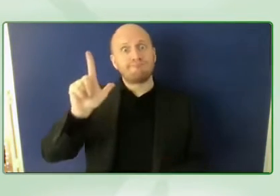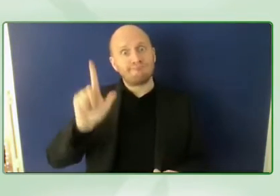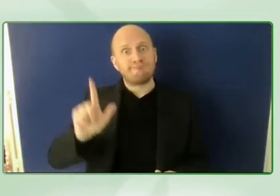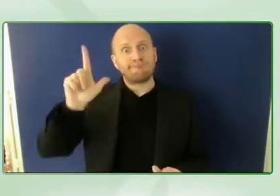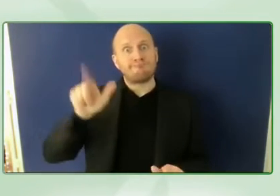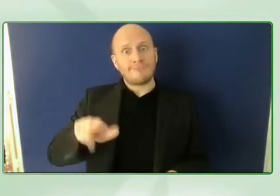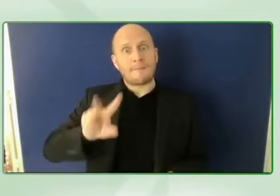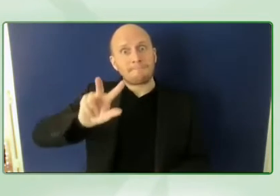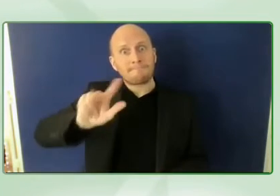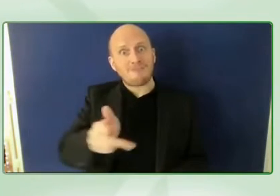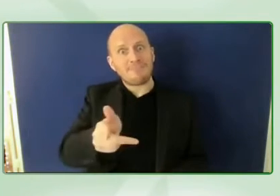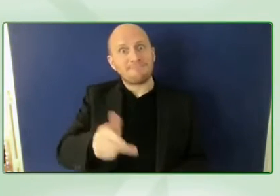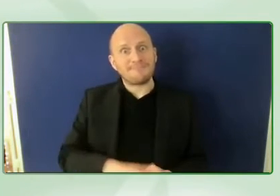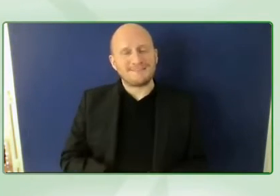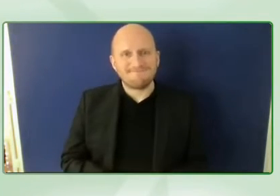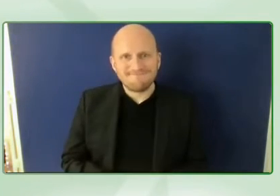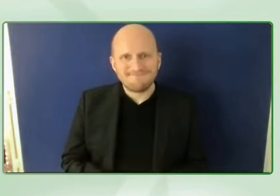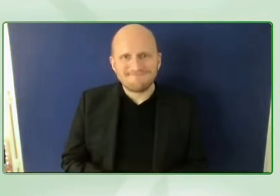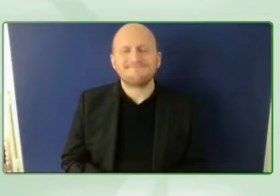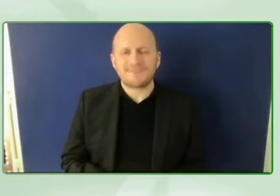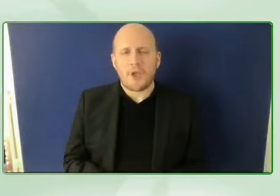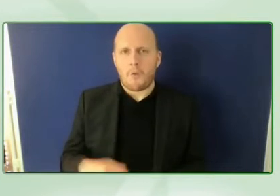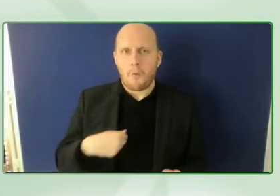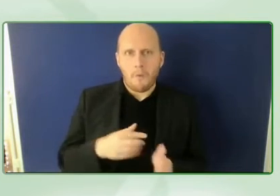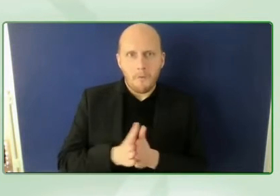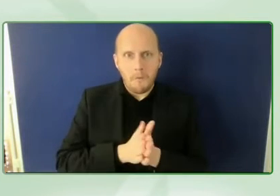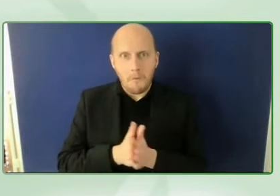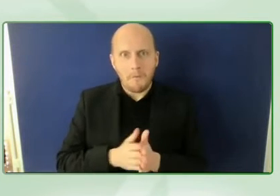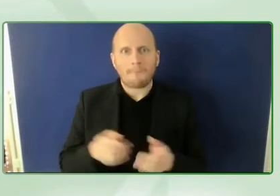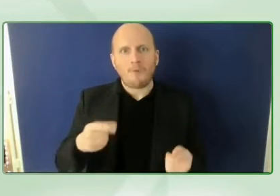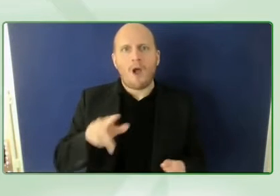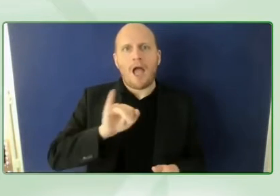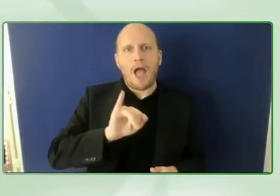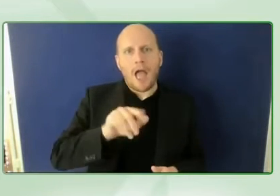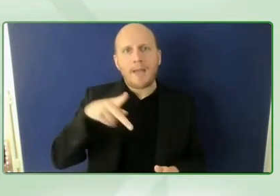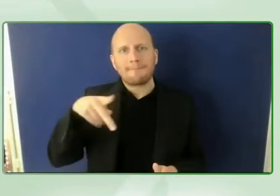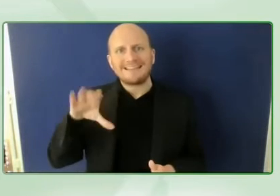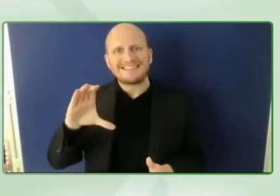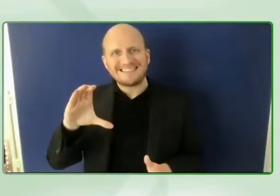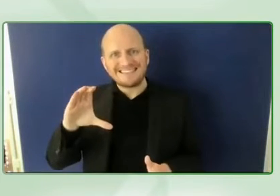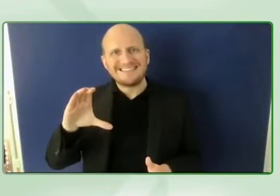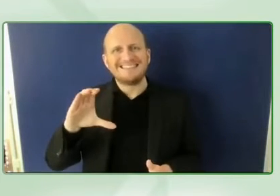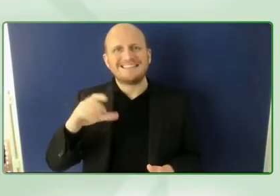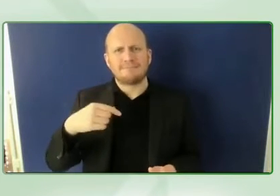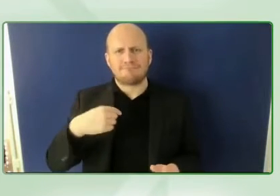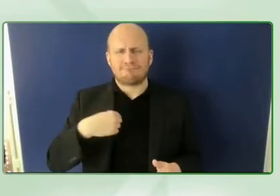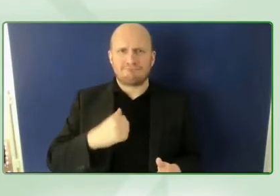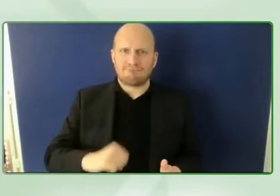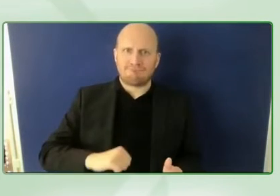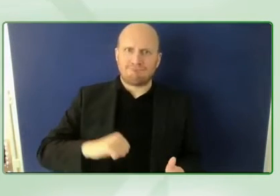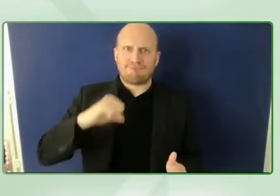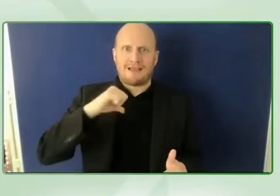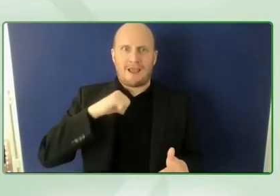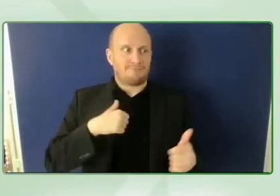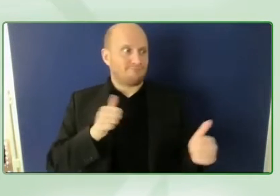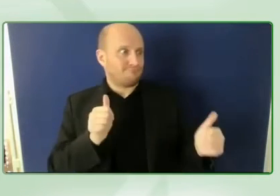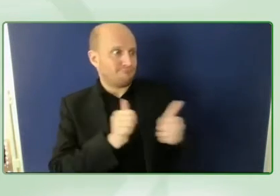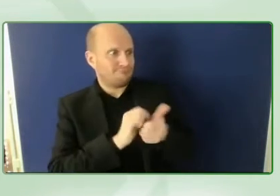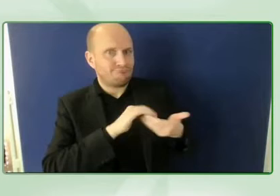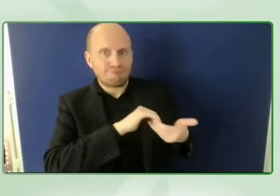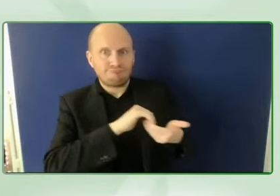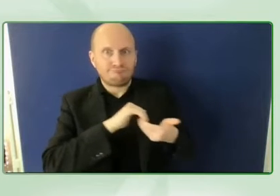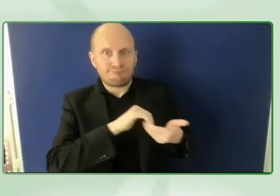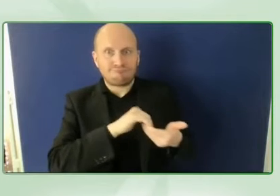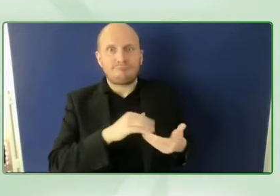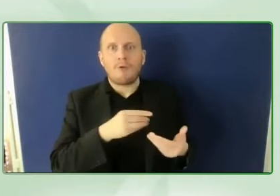elements for the ipc and was proud to work with the team at ida to spearhead the launch of reader 15 in august